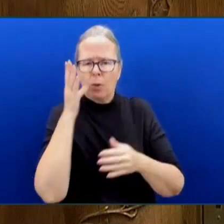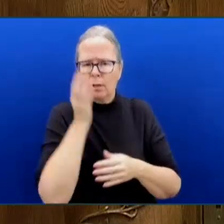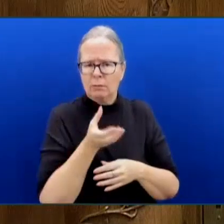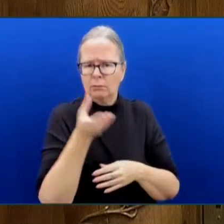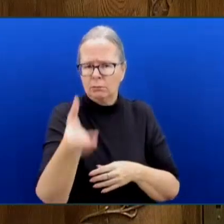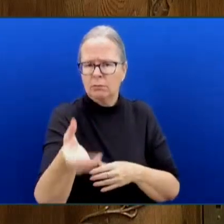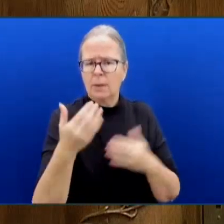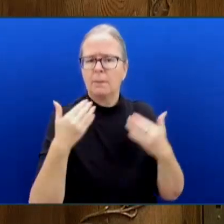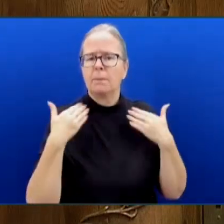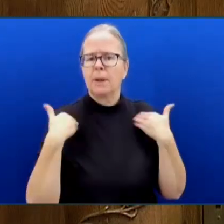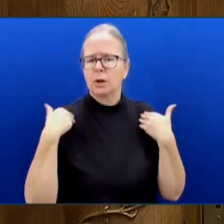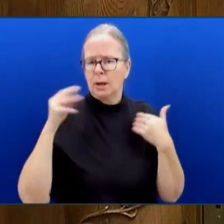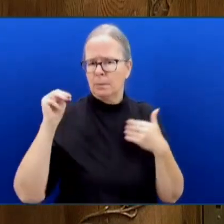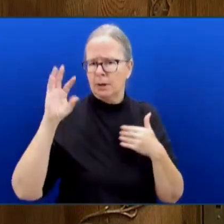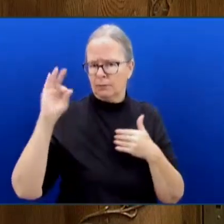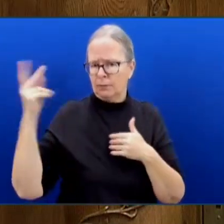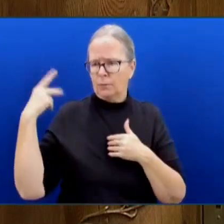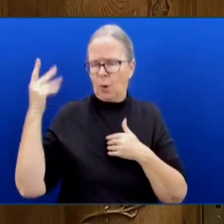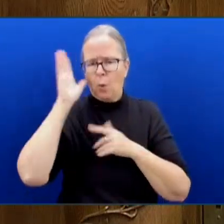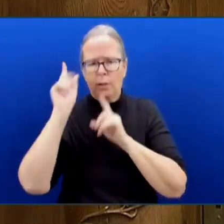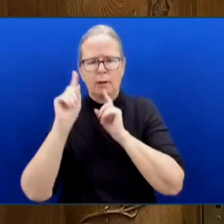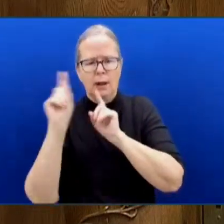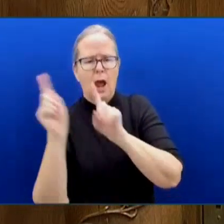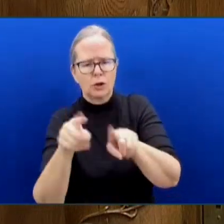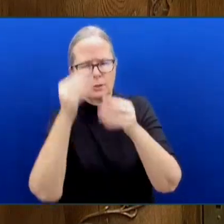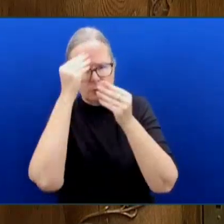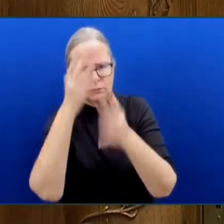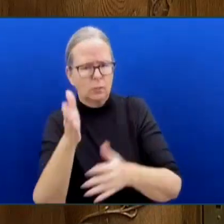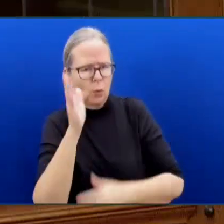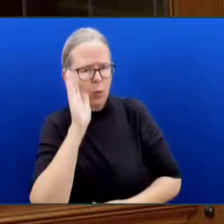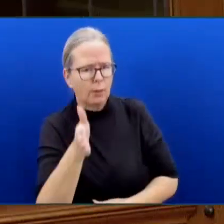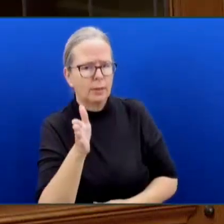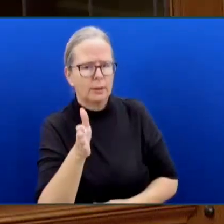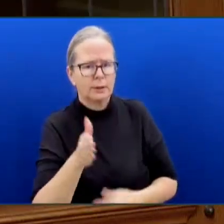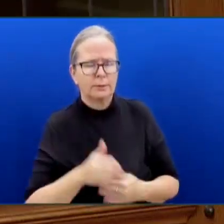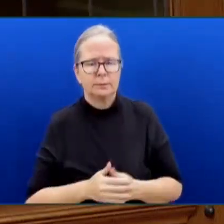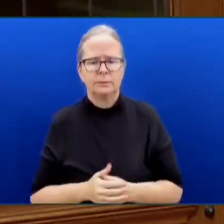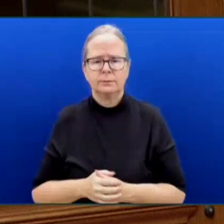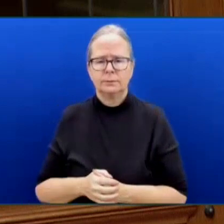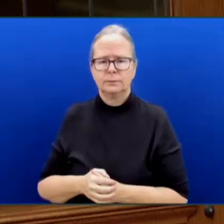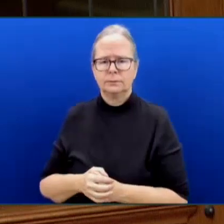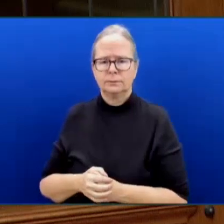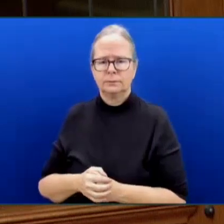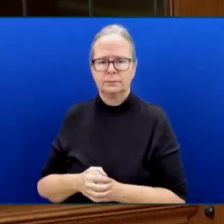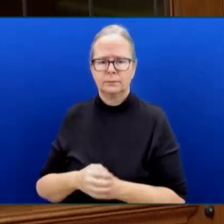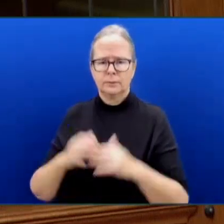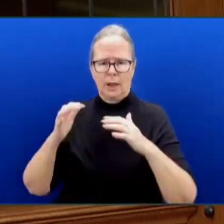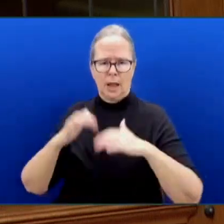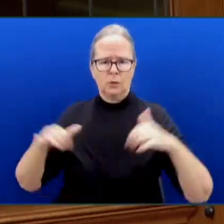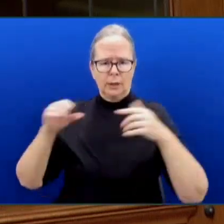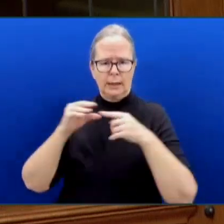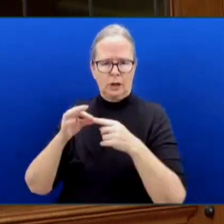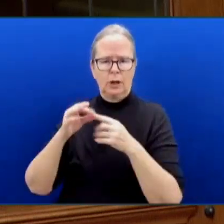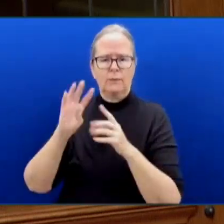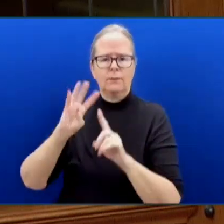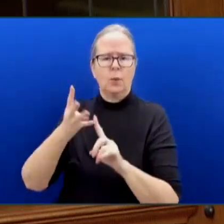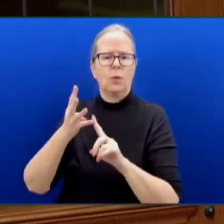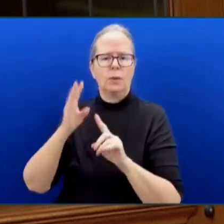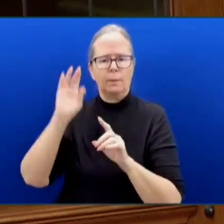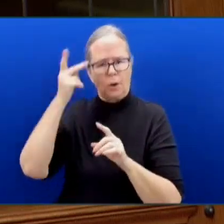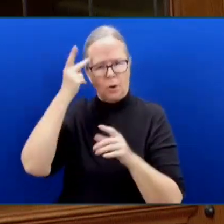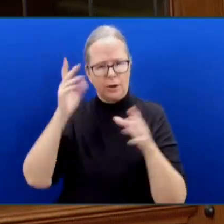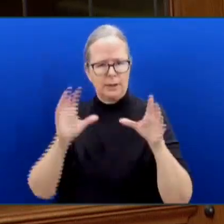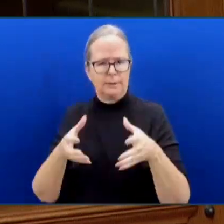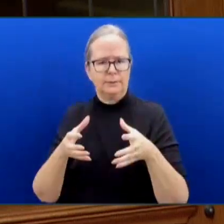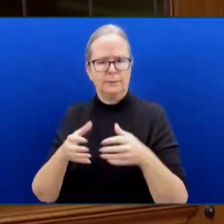Thank Leader of the Fourth Party. Well, thank you very much, Mr. Speaker. Mr. Speaker, Dr. Anda Kindy, the